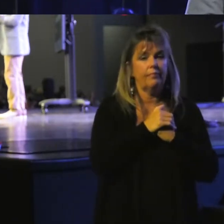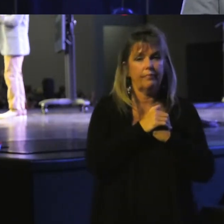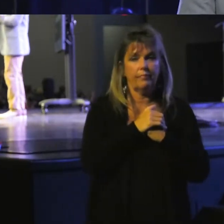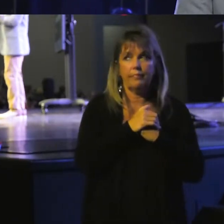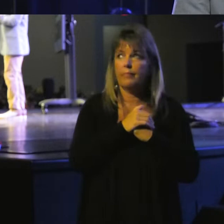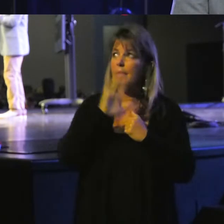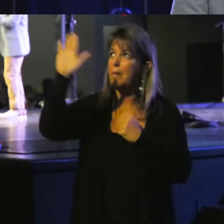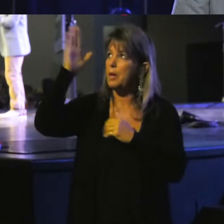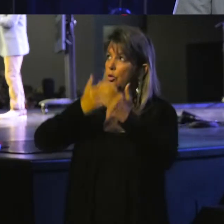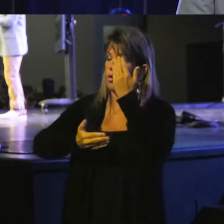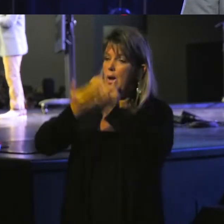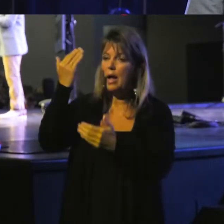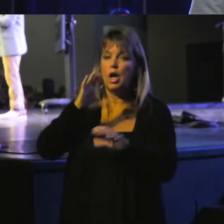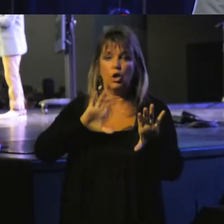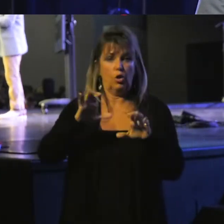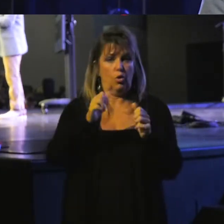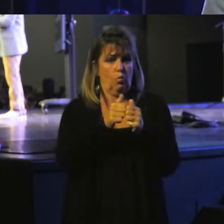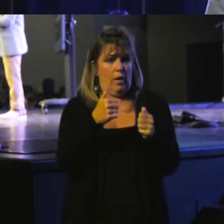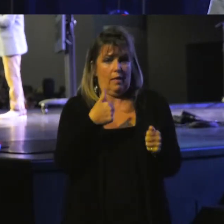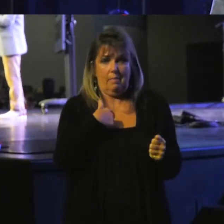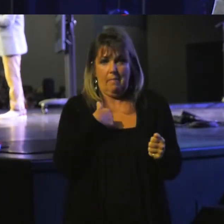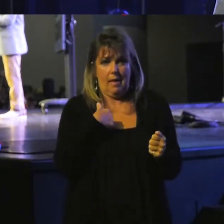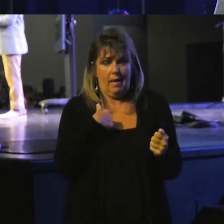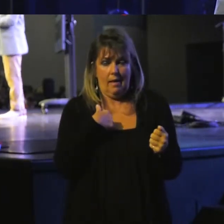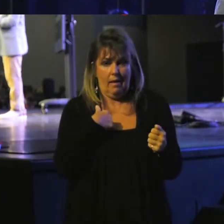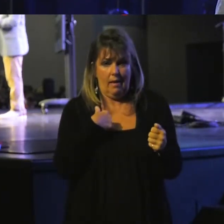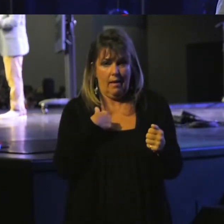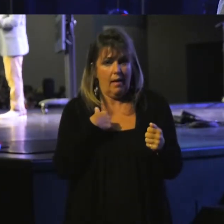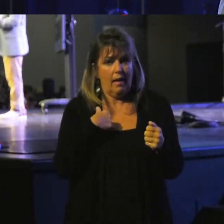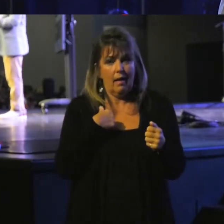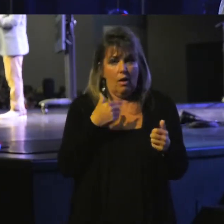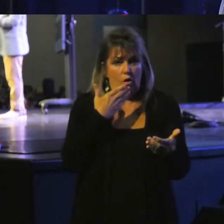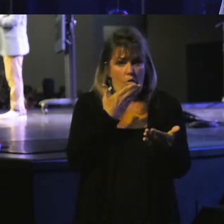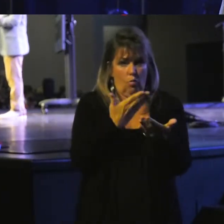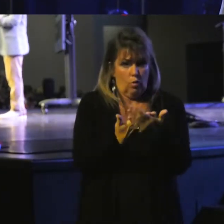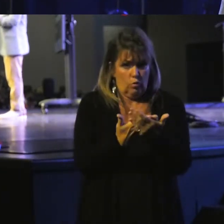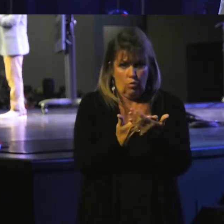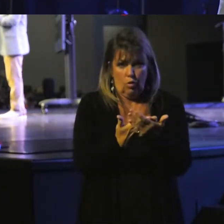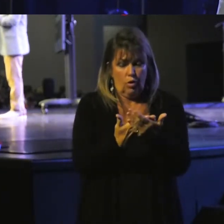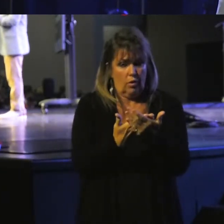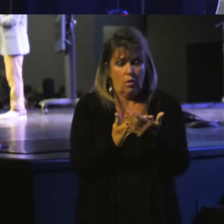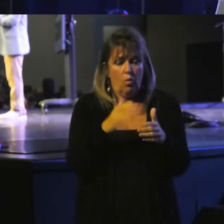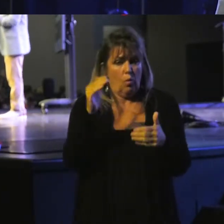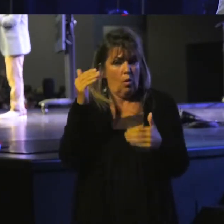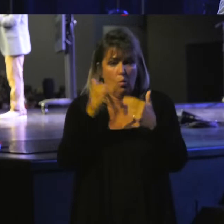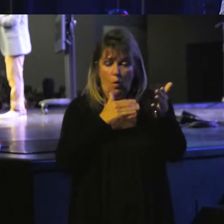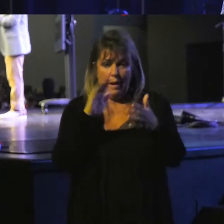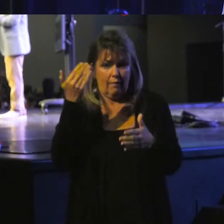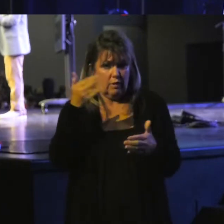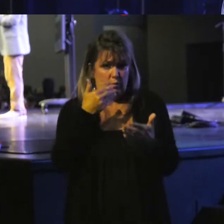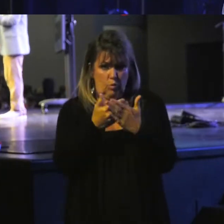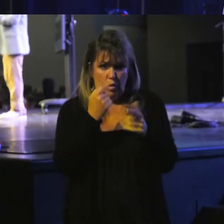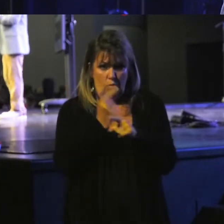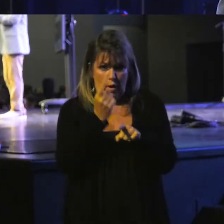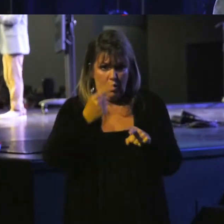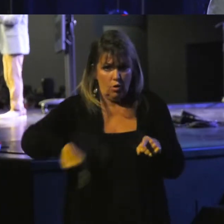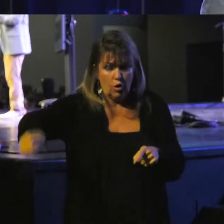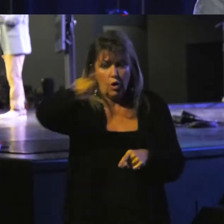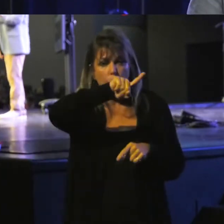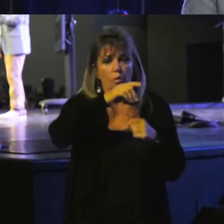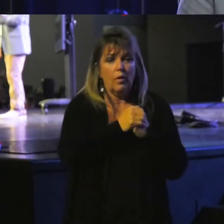hands. Do with me as seems good and right to you. Only know for certain,